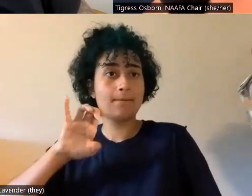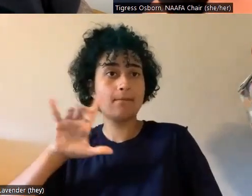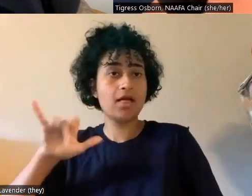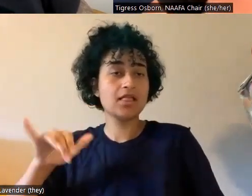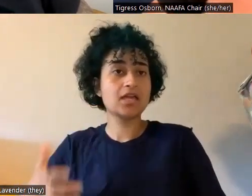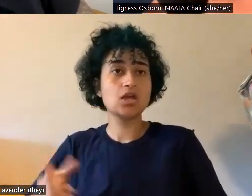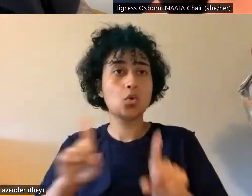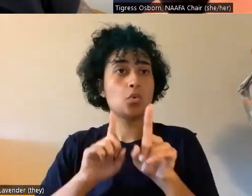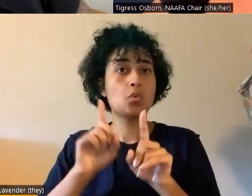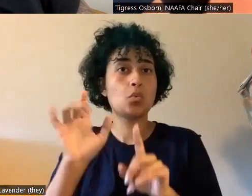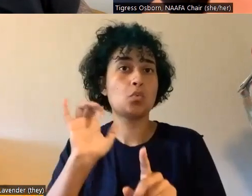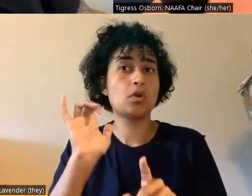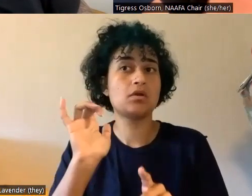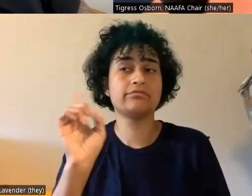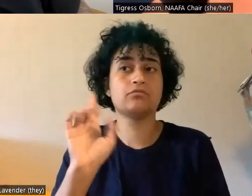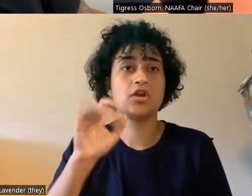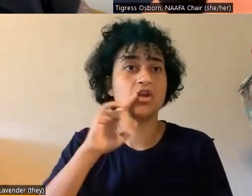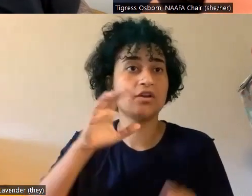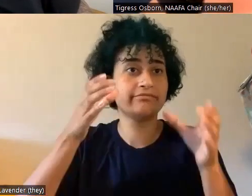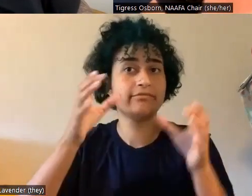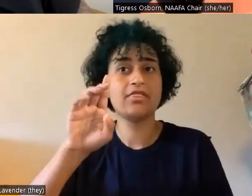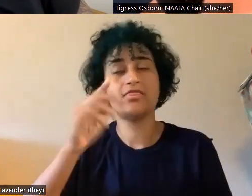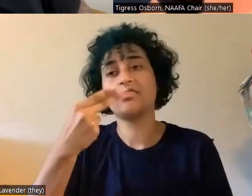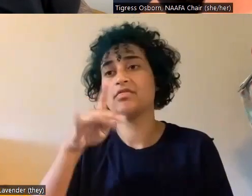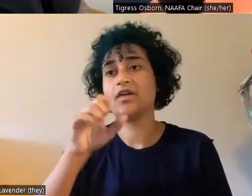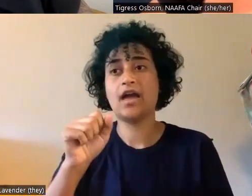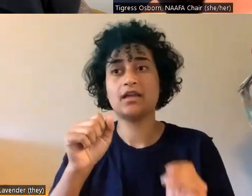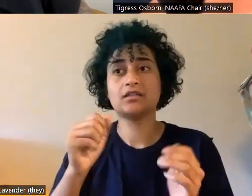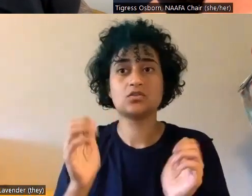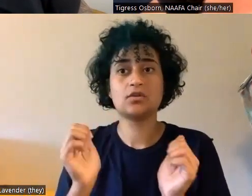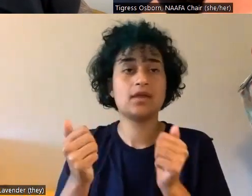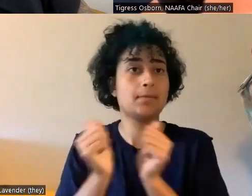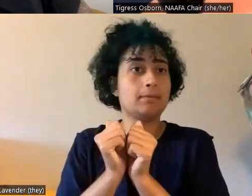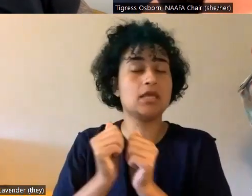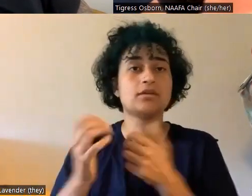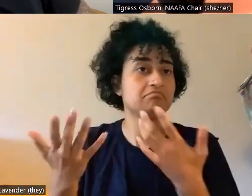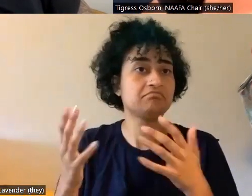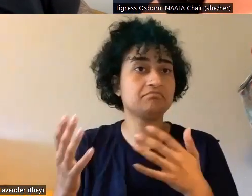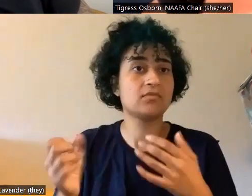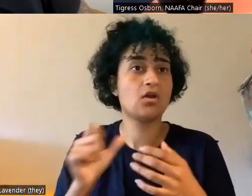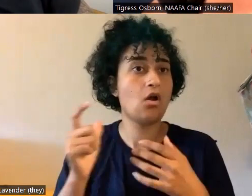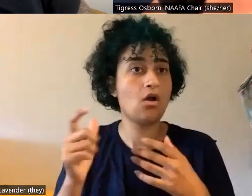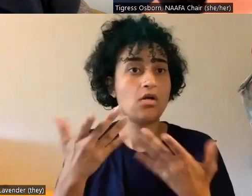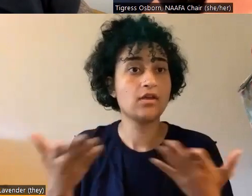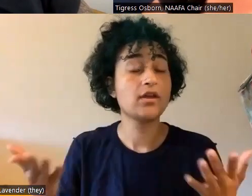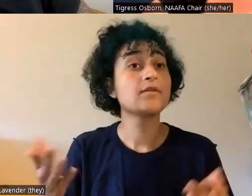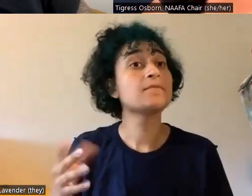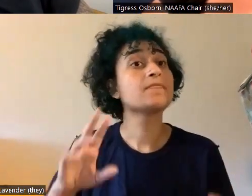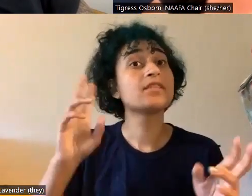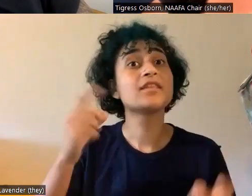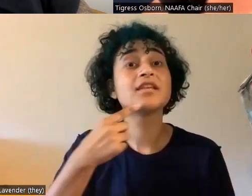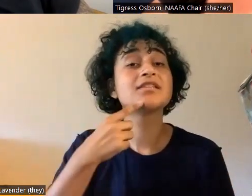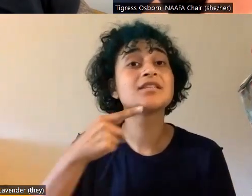can be good for any of the places that that happens. Um, shout out here for panty drop, elastic free